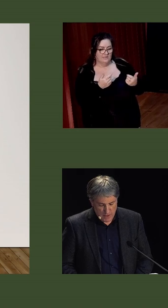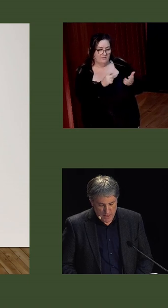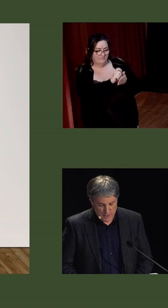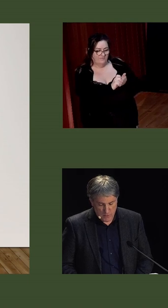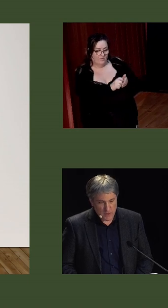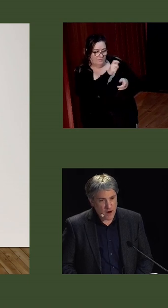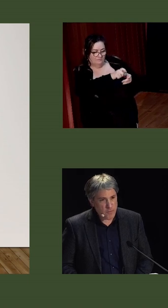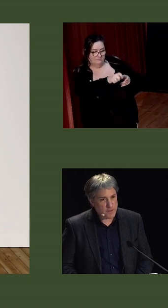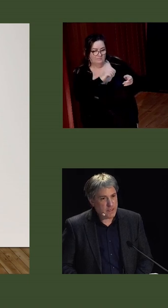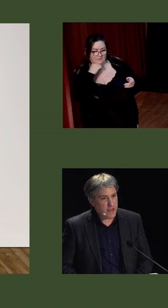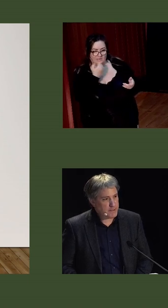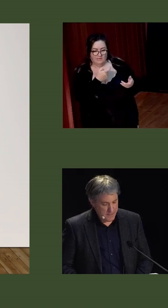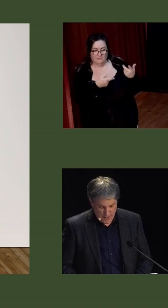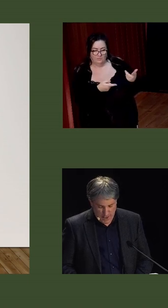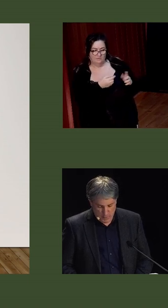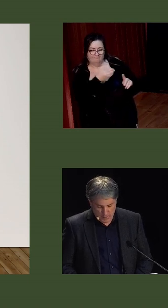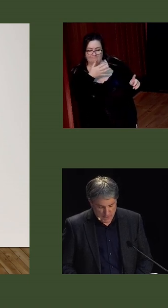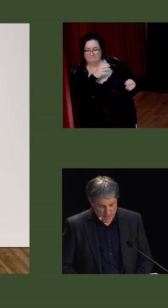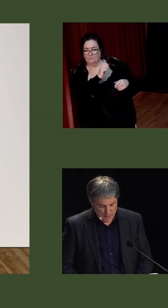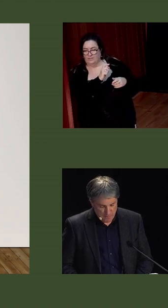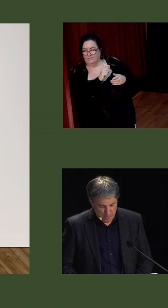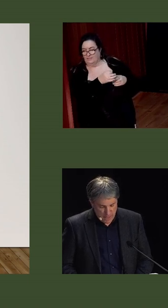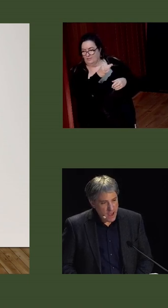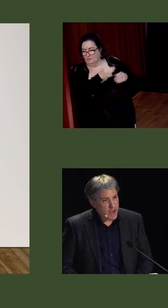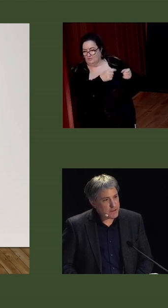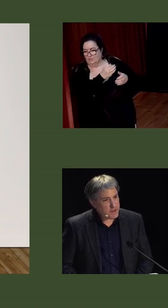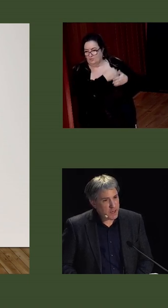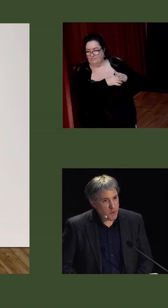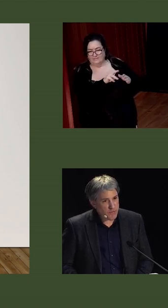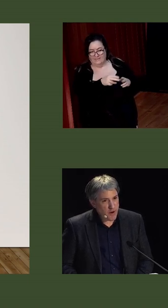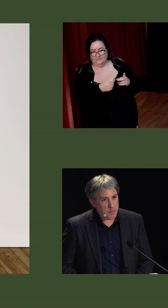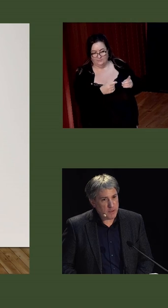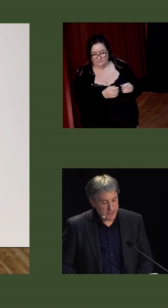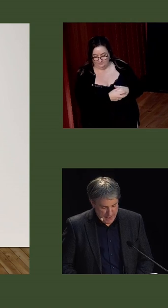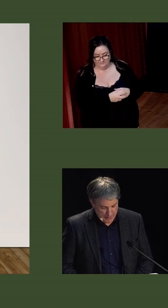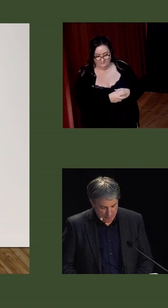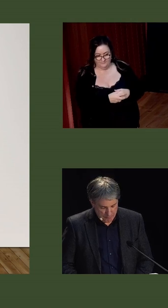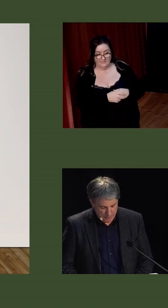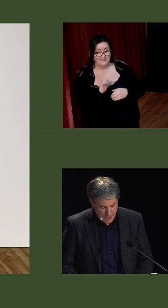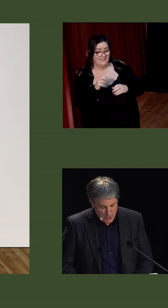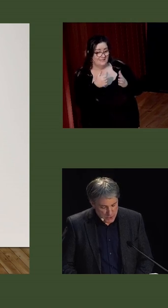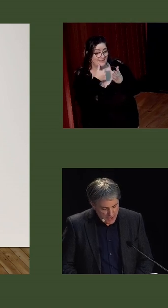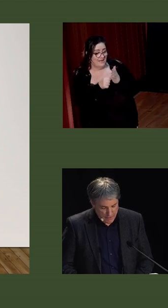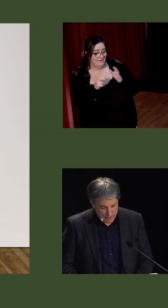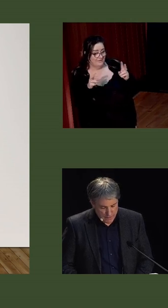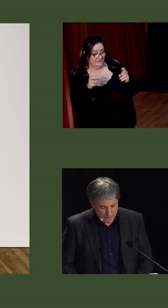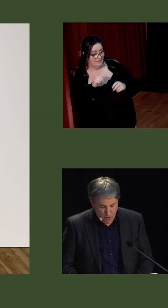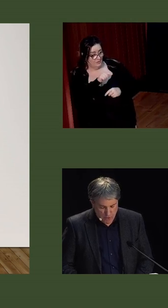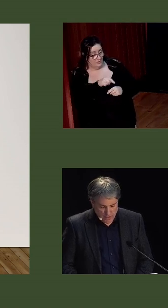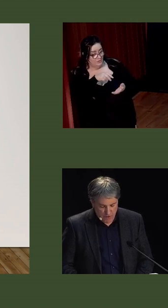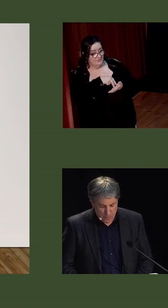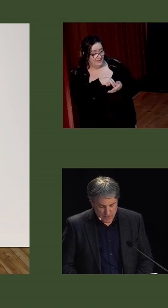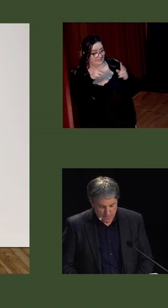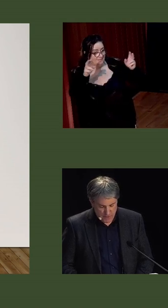to recognize what the government candidate represented. And I quote from his letter. You stand